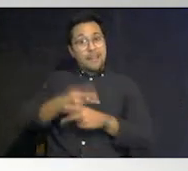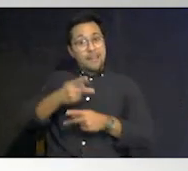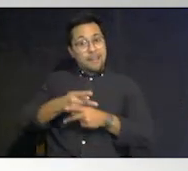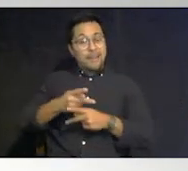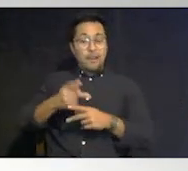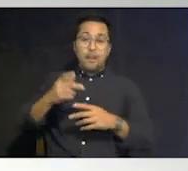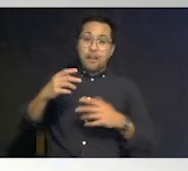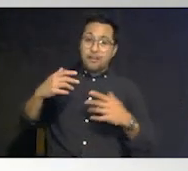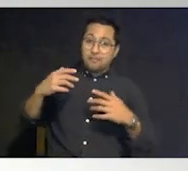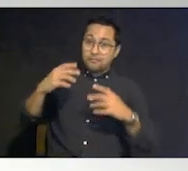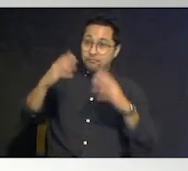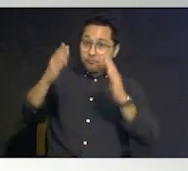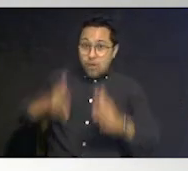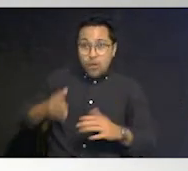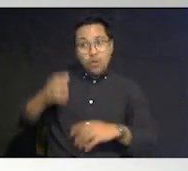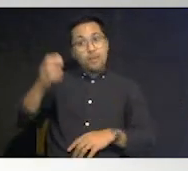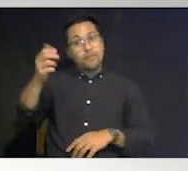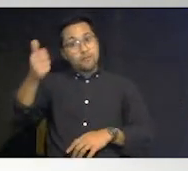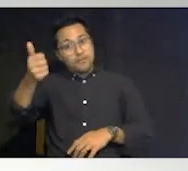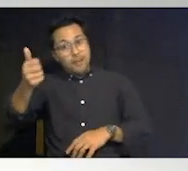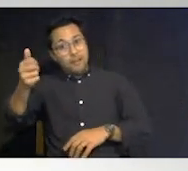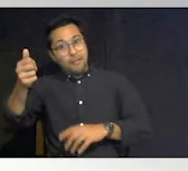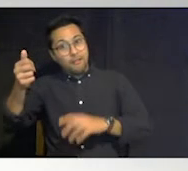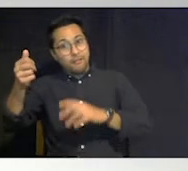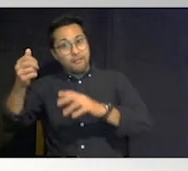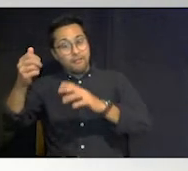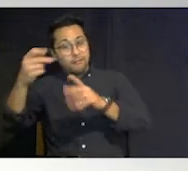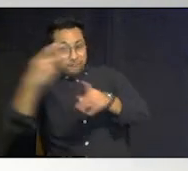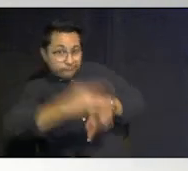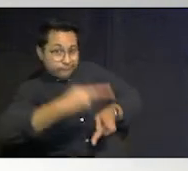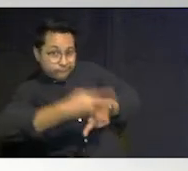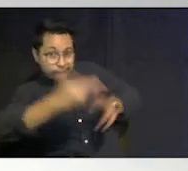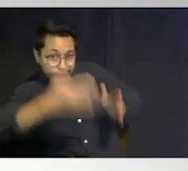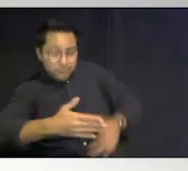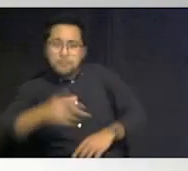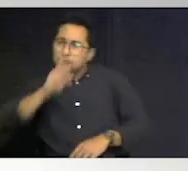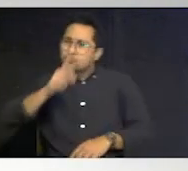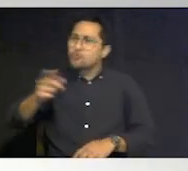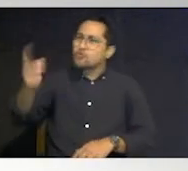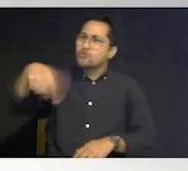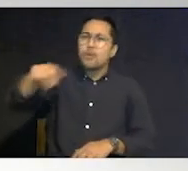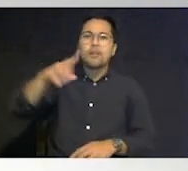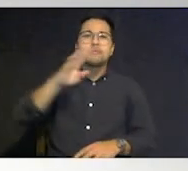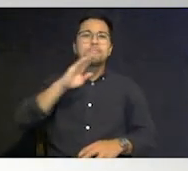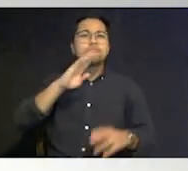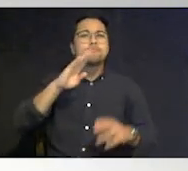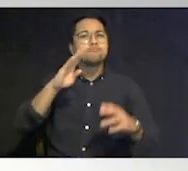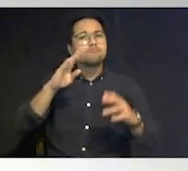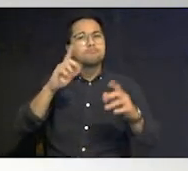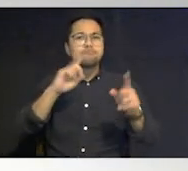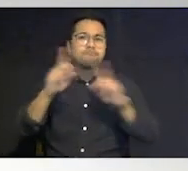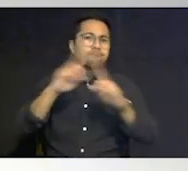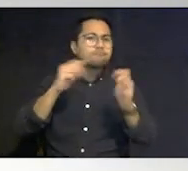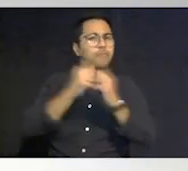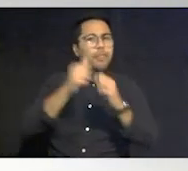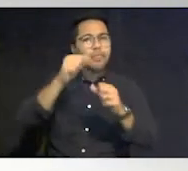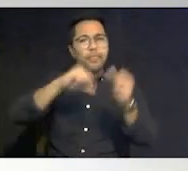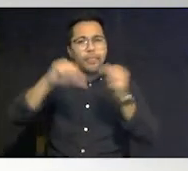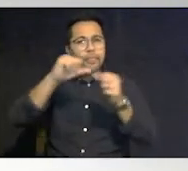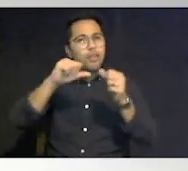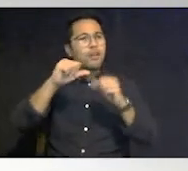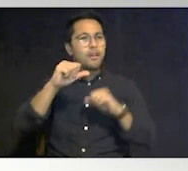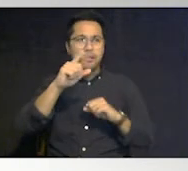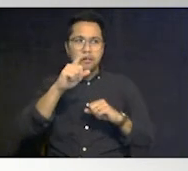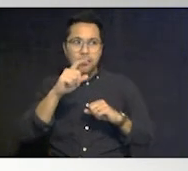make sure that um that you have talked to each other about what is in those plans and what your